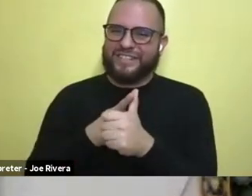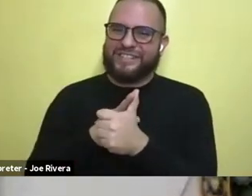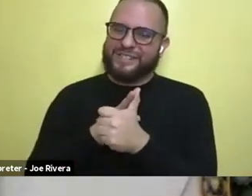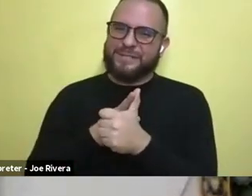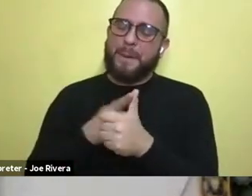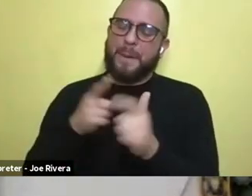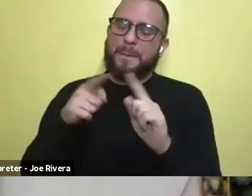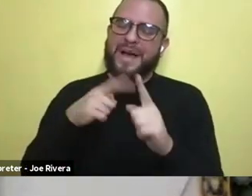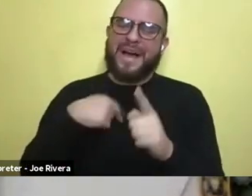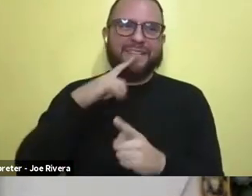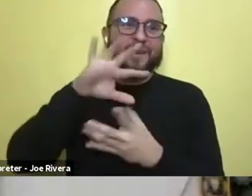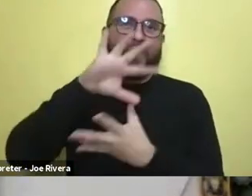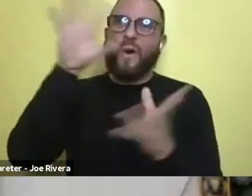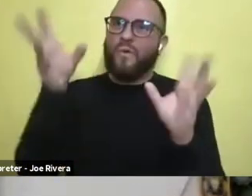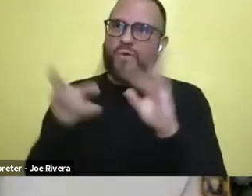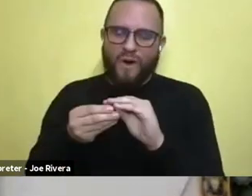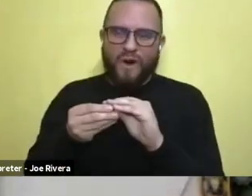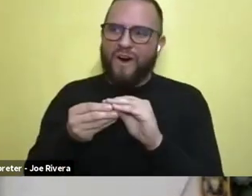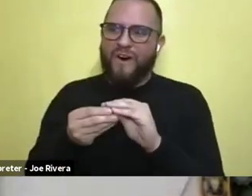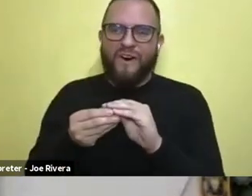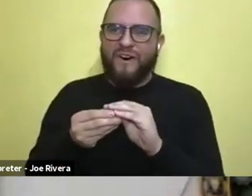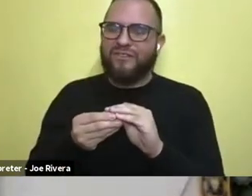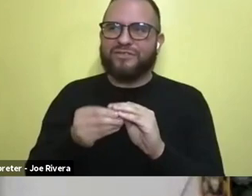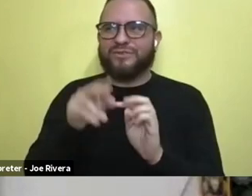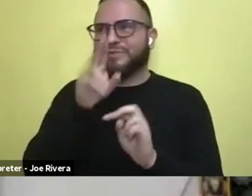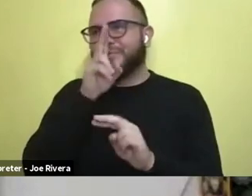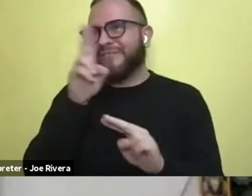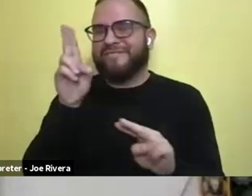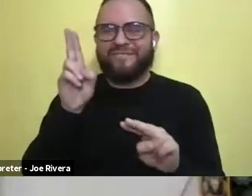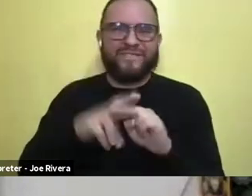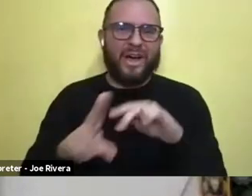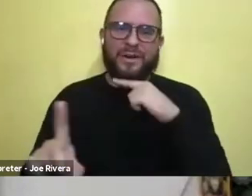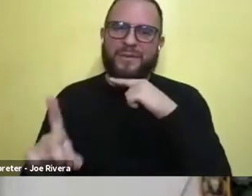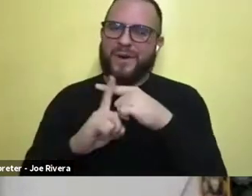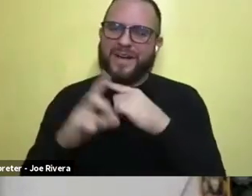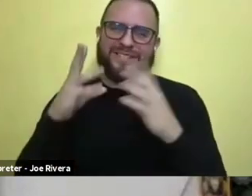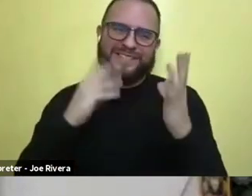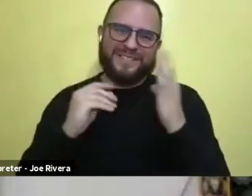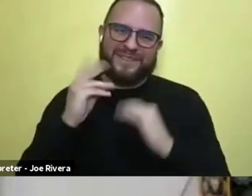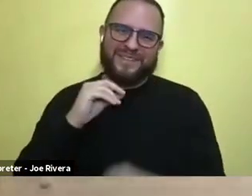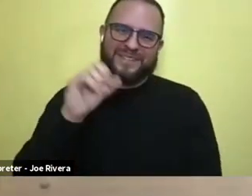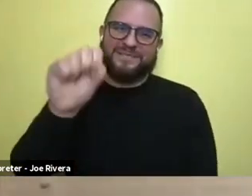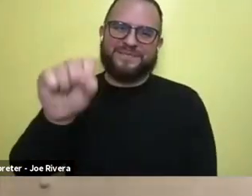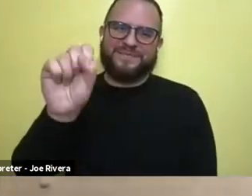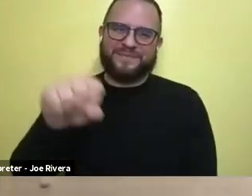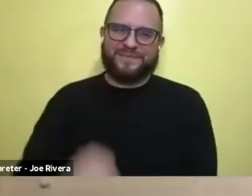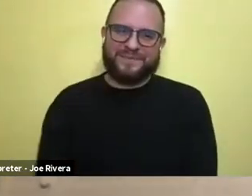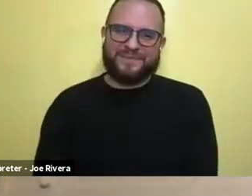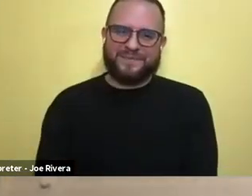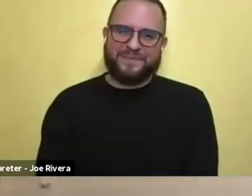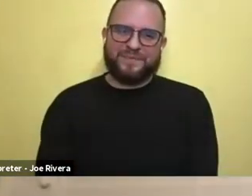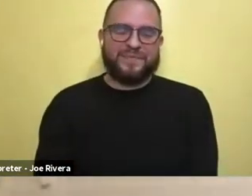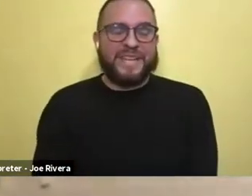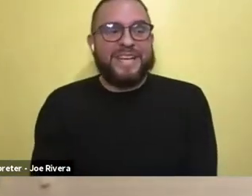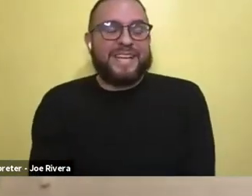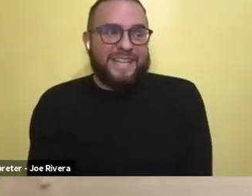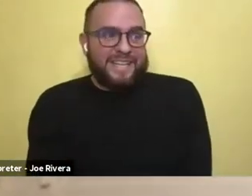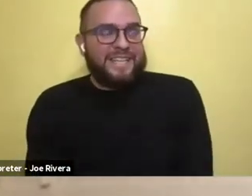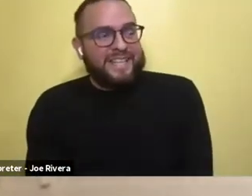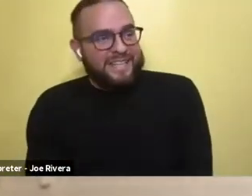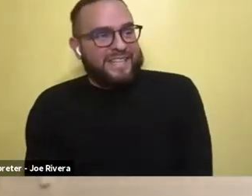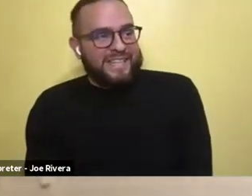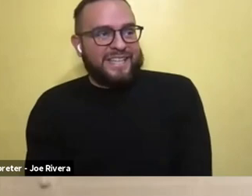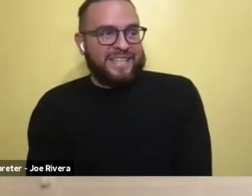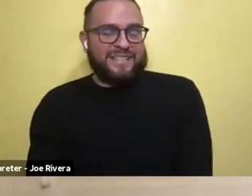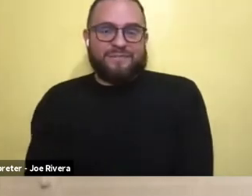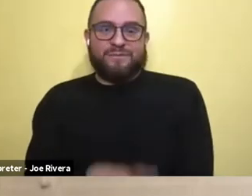say overall, was just a super, uh, fun and positive experience. Yeah. Yeah. Uh, it, definitely took